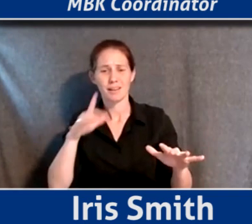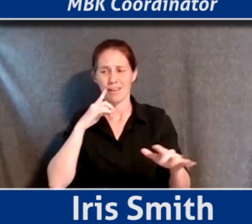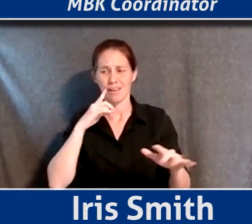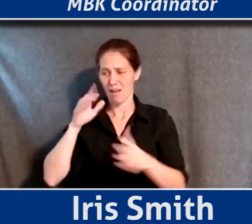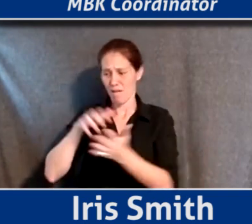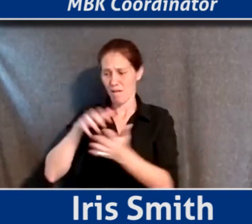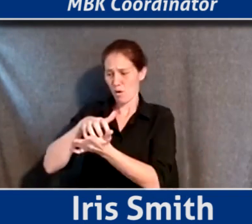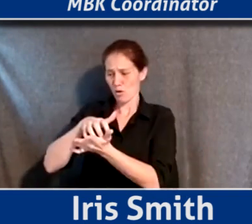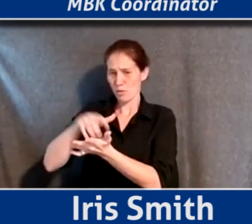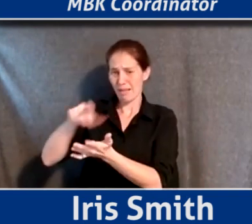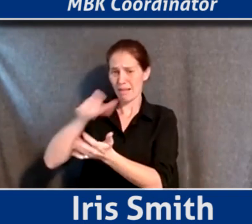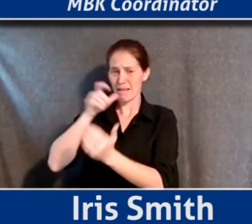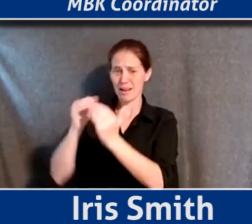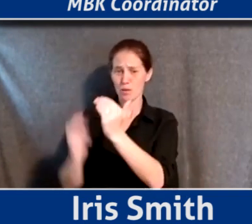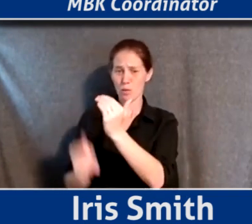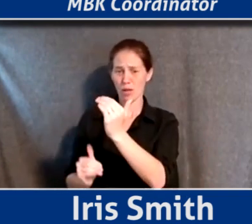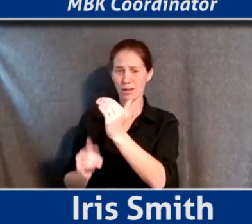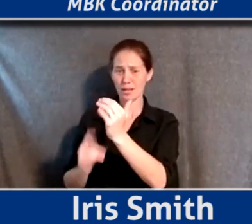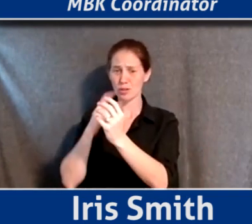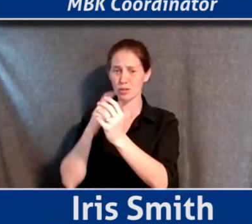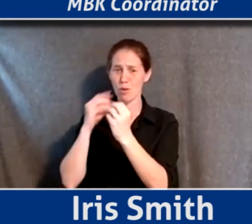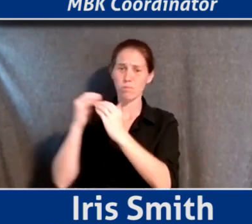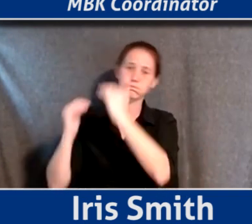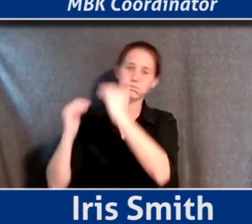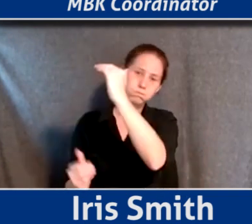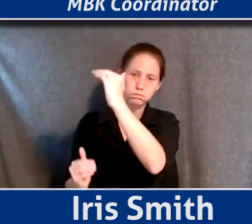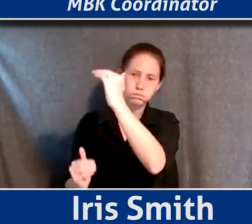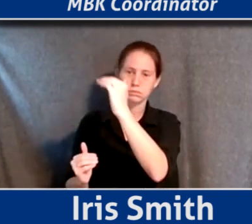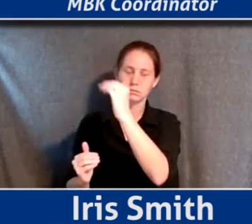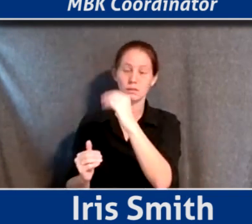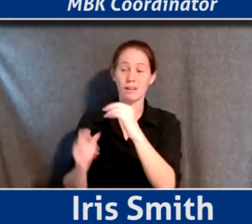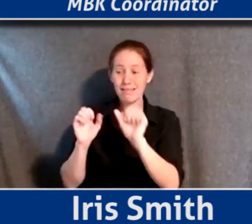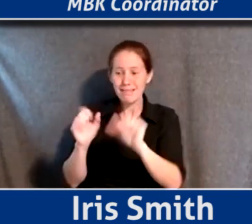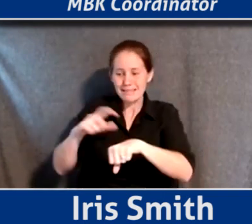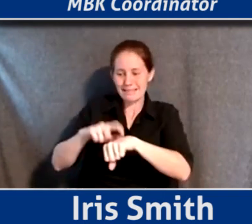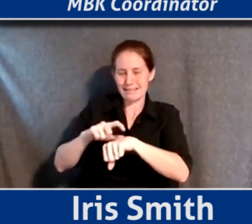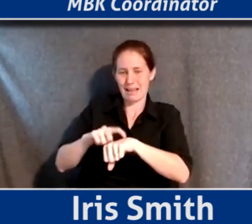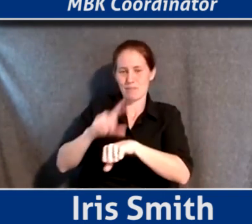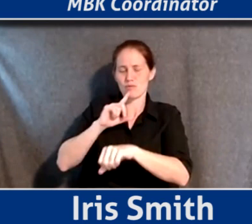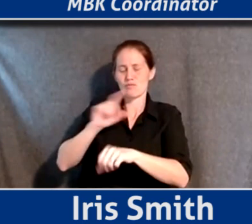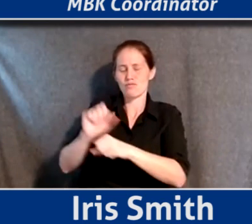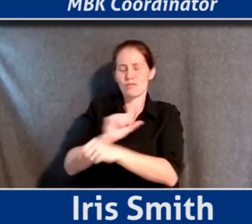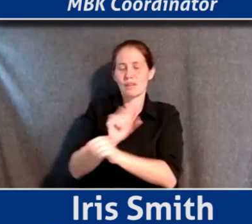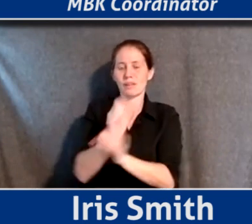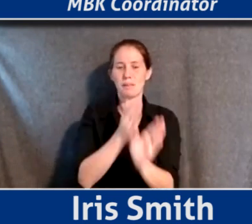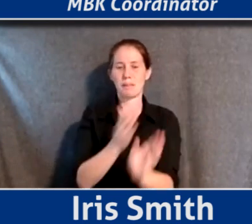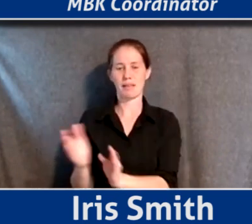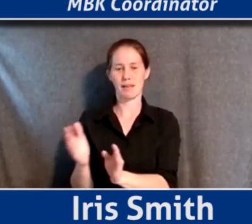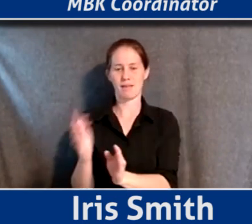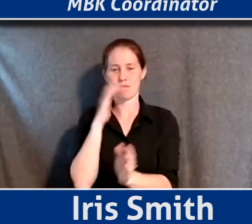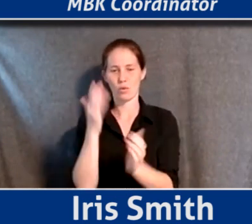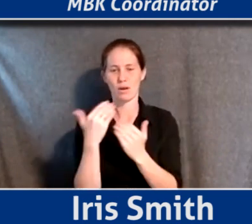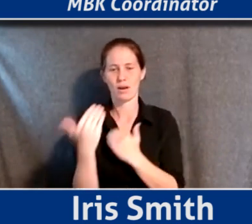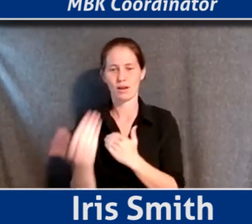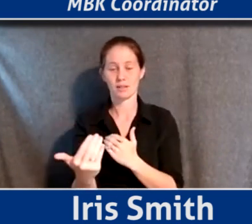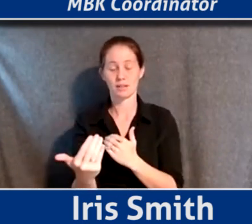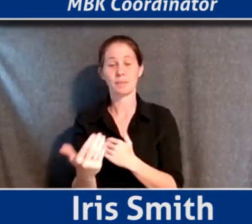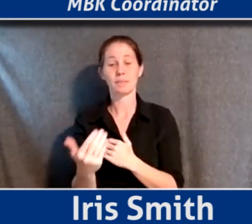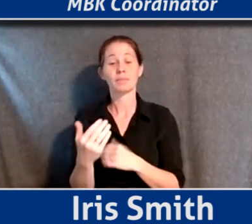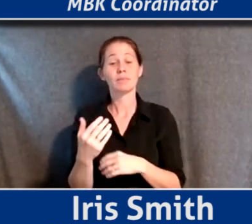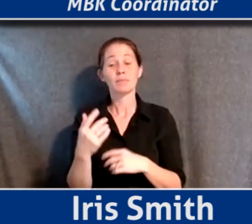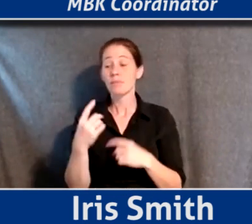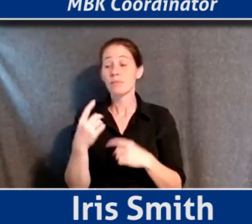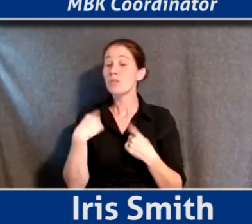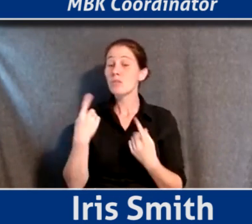and inequities are just even more exacerbated, right? This is the time to really be planning for what we need to do next. And thus far,